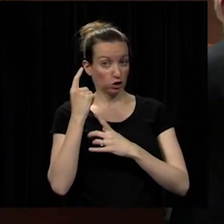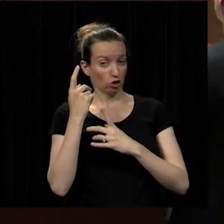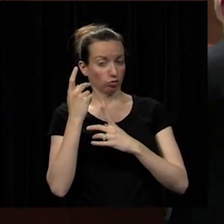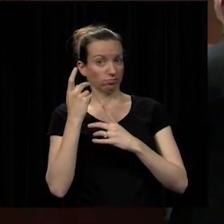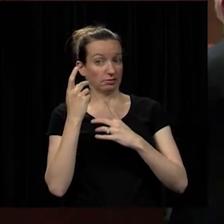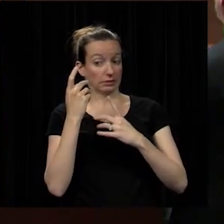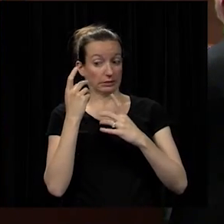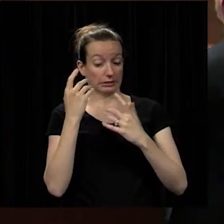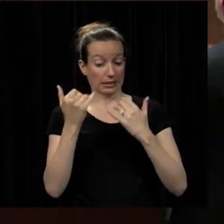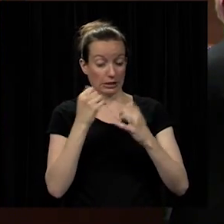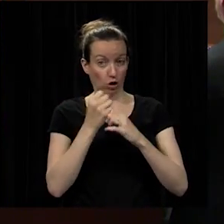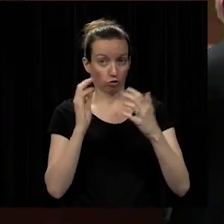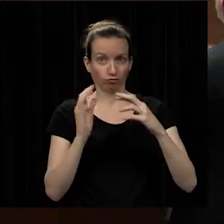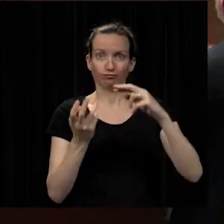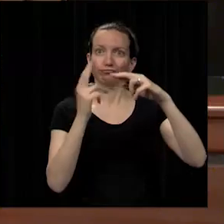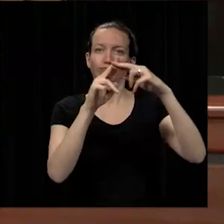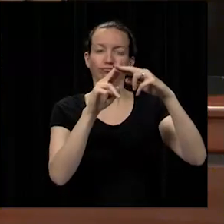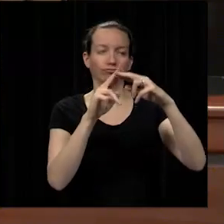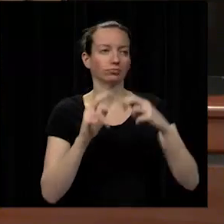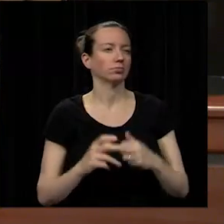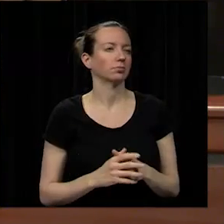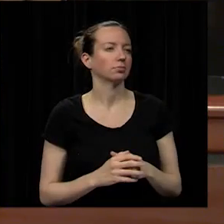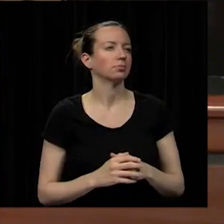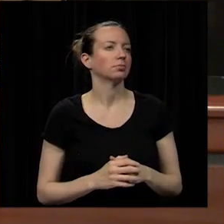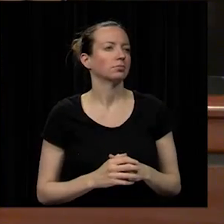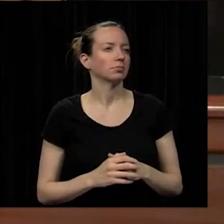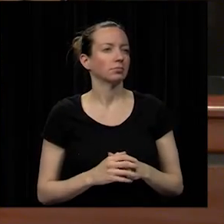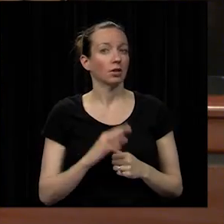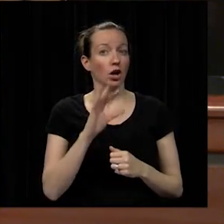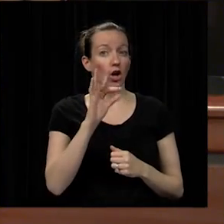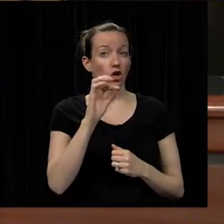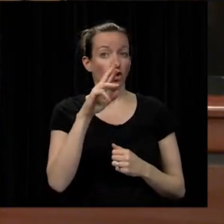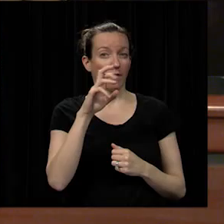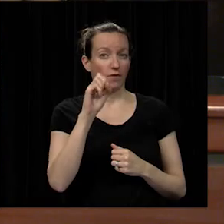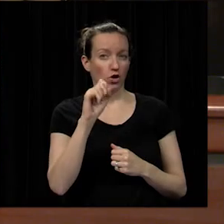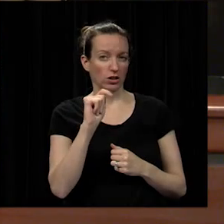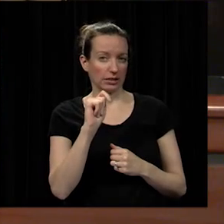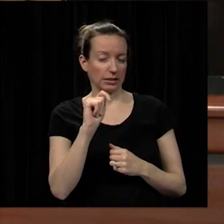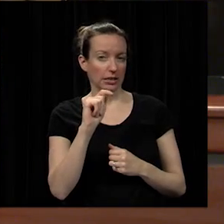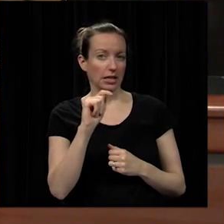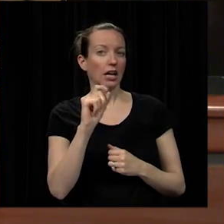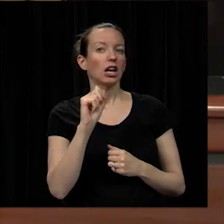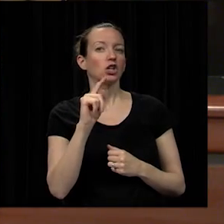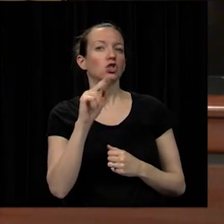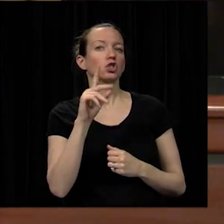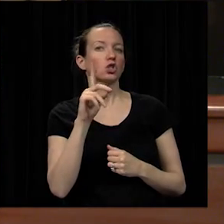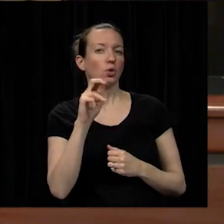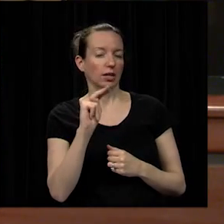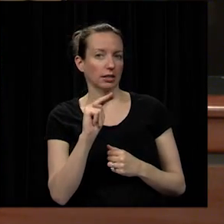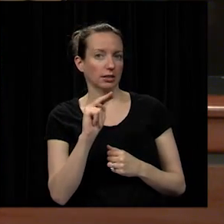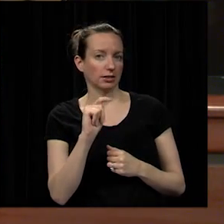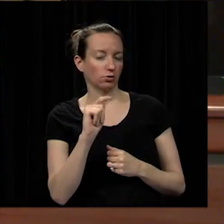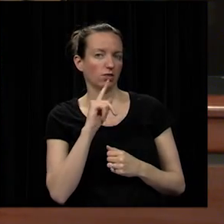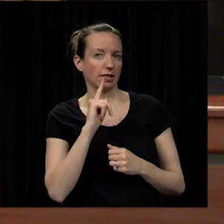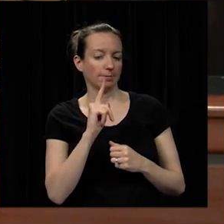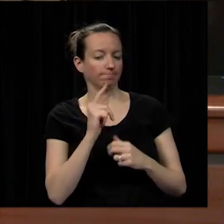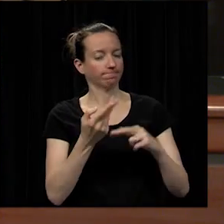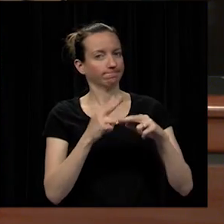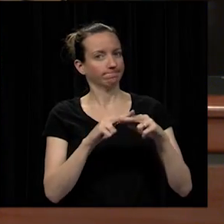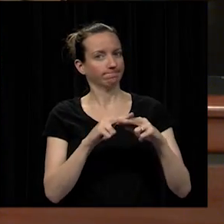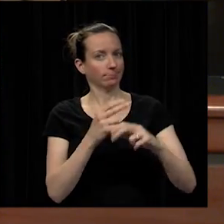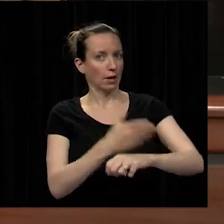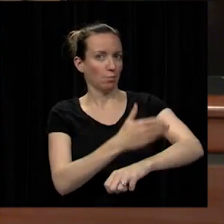actually dropped from the year before so this first student has made some some stride great strides here improving their customer